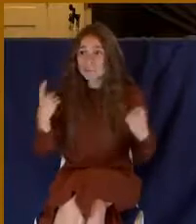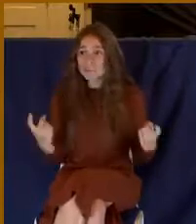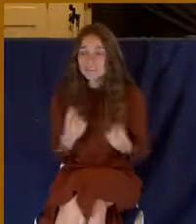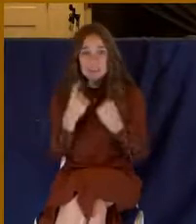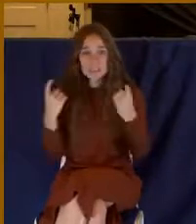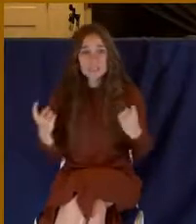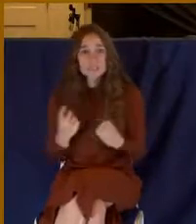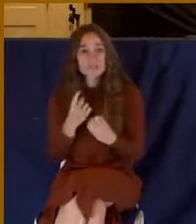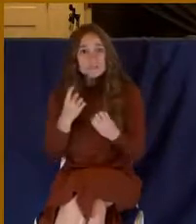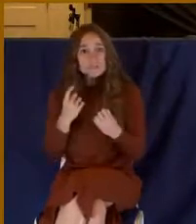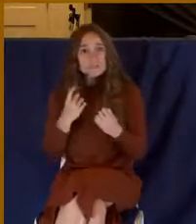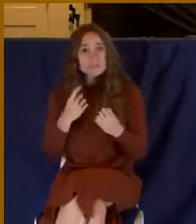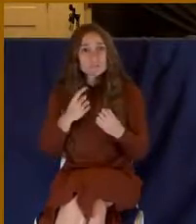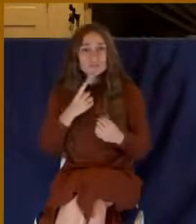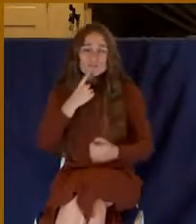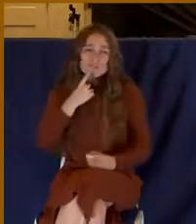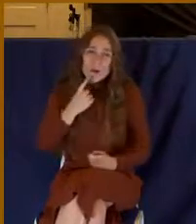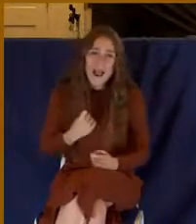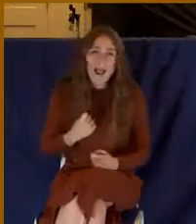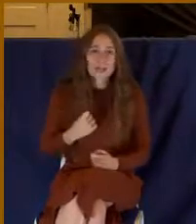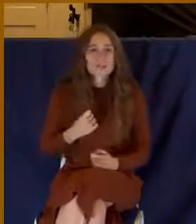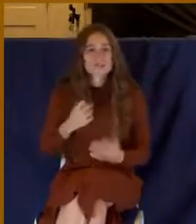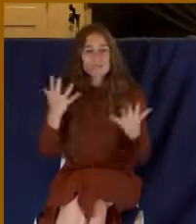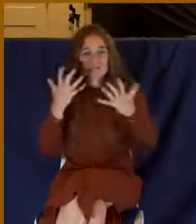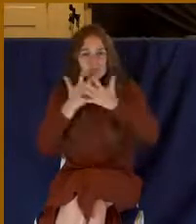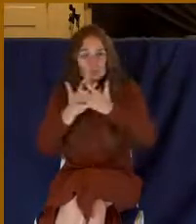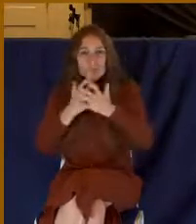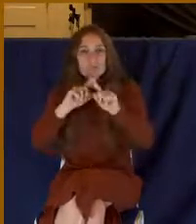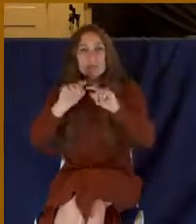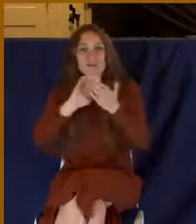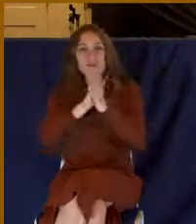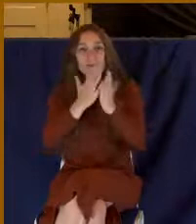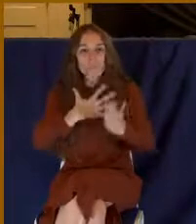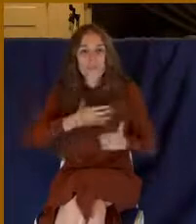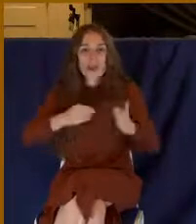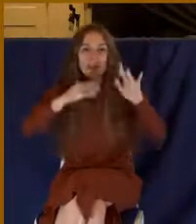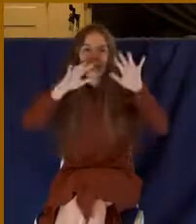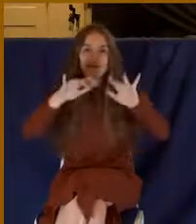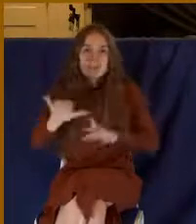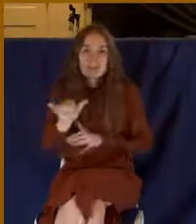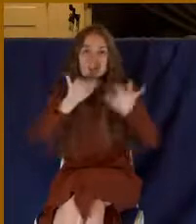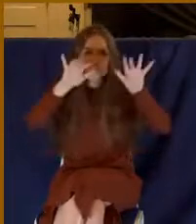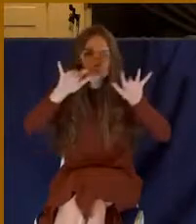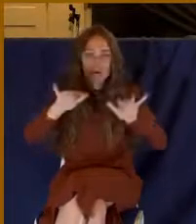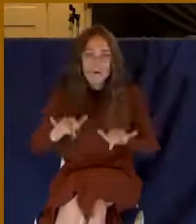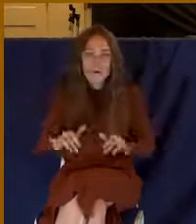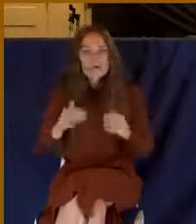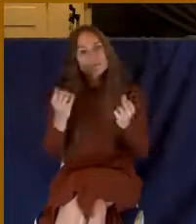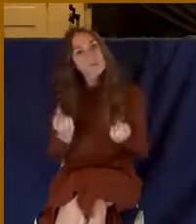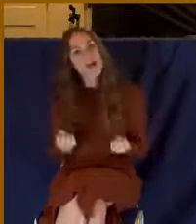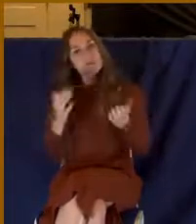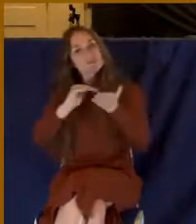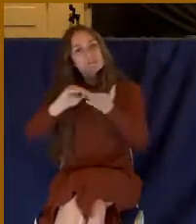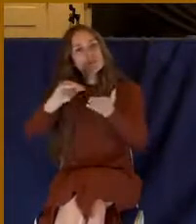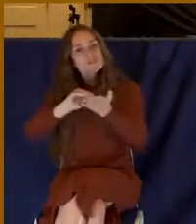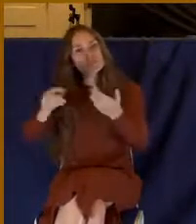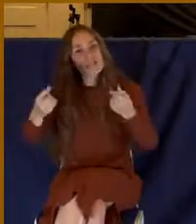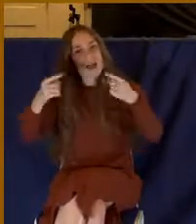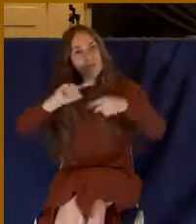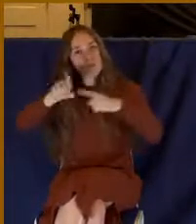white as snow. Though they be red like crimson, they shall be as wool. How much forgiveness is there when you're saved? It's total forgiveness.